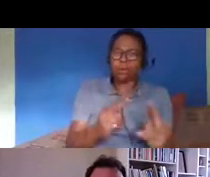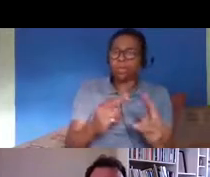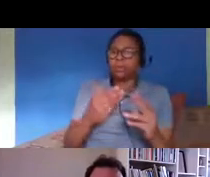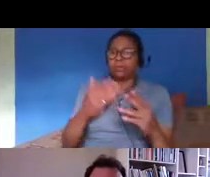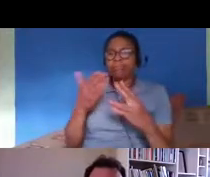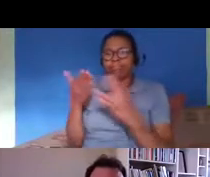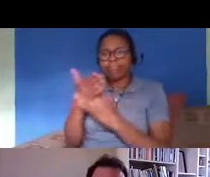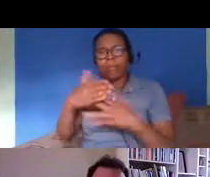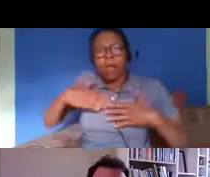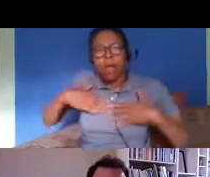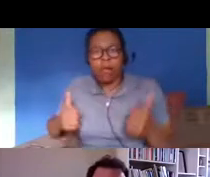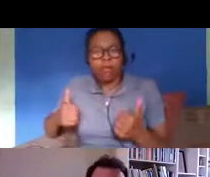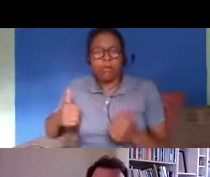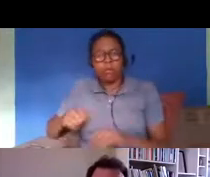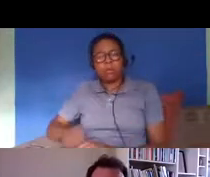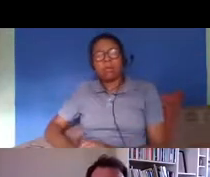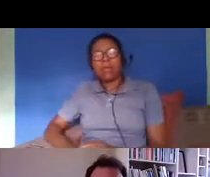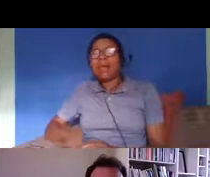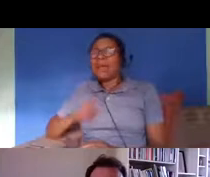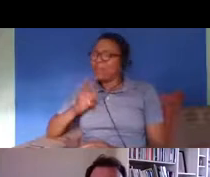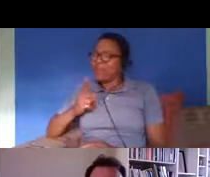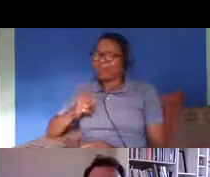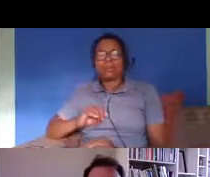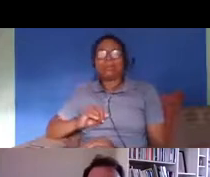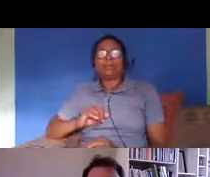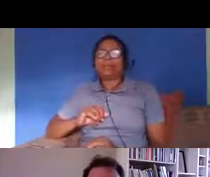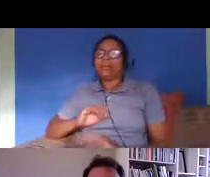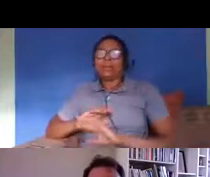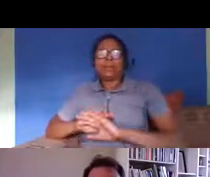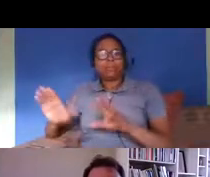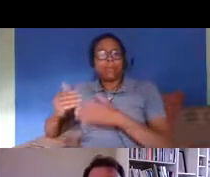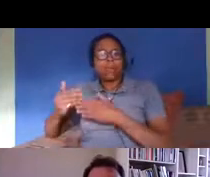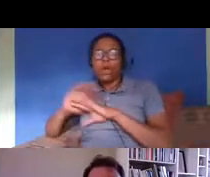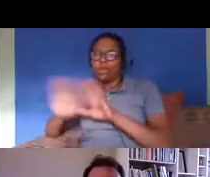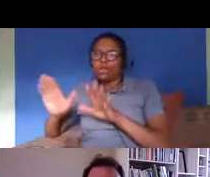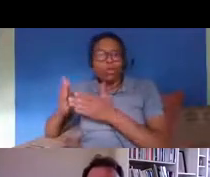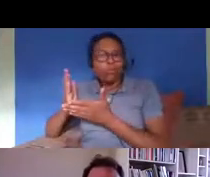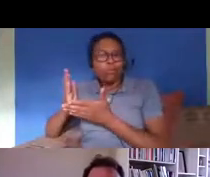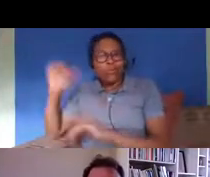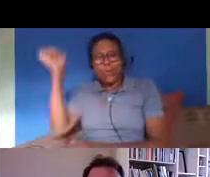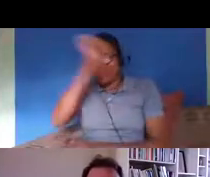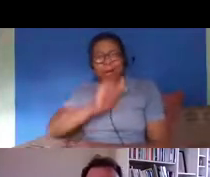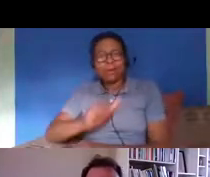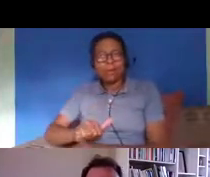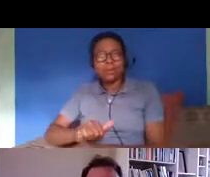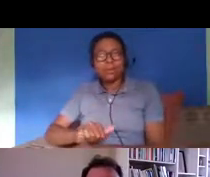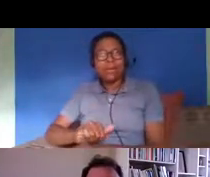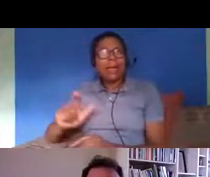certain things and that's really really irresponsible public policy to my mind deliberately